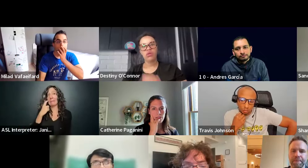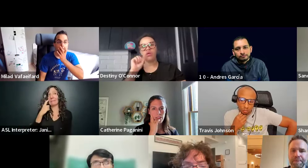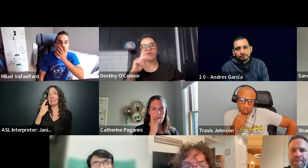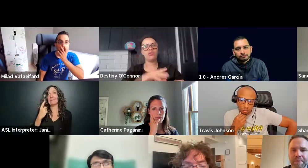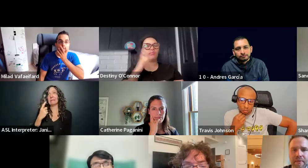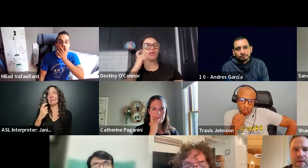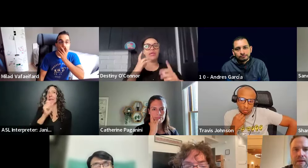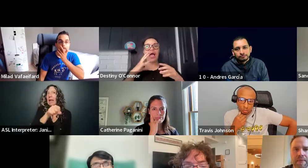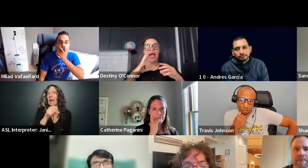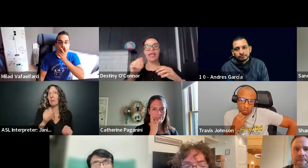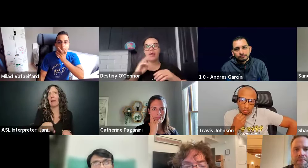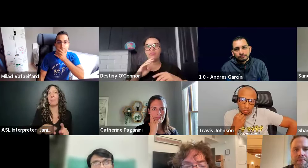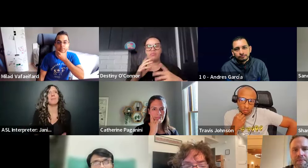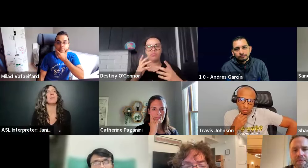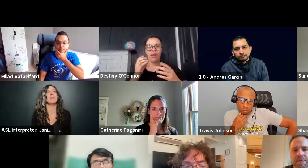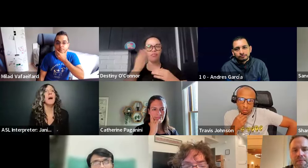Yeah.